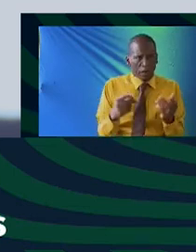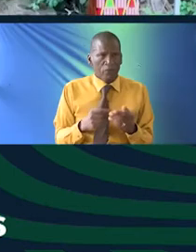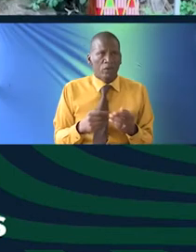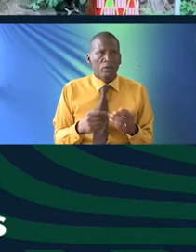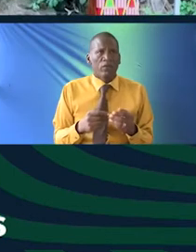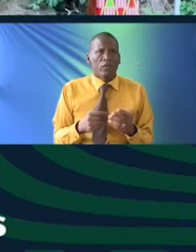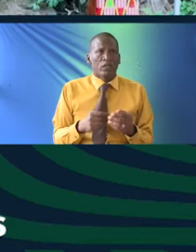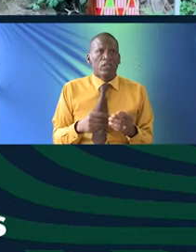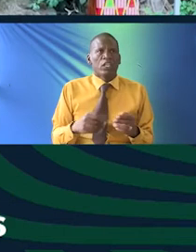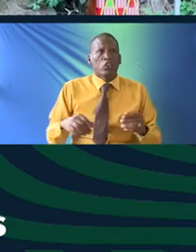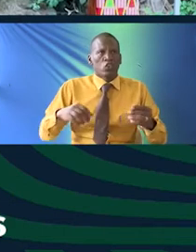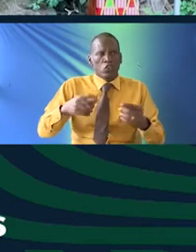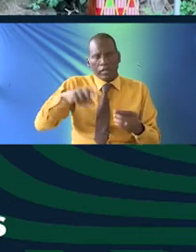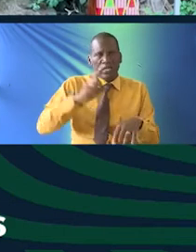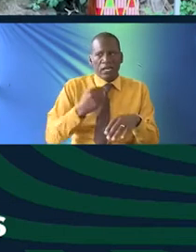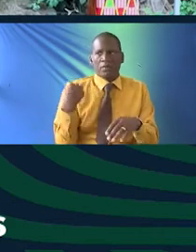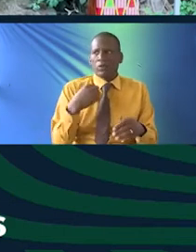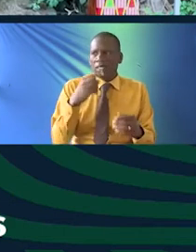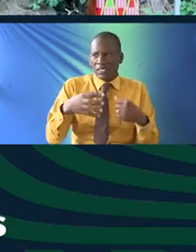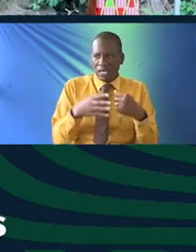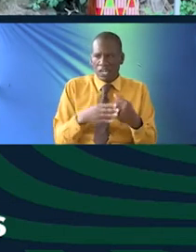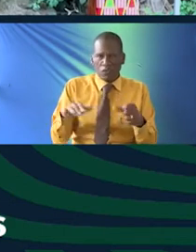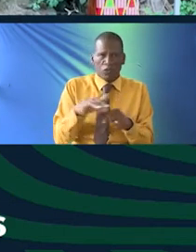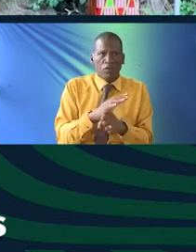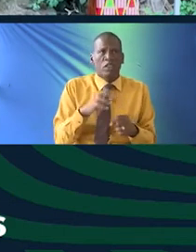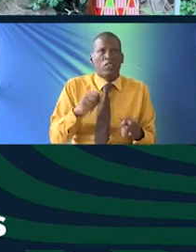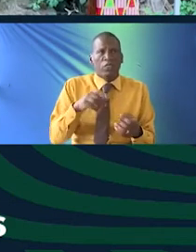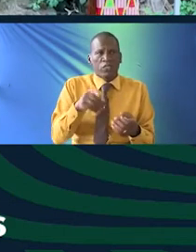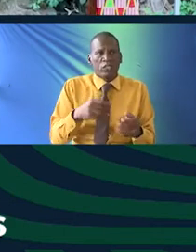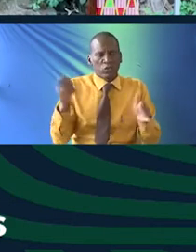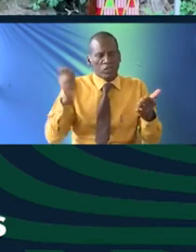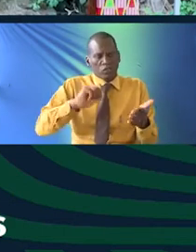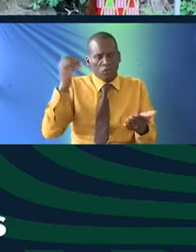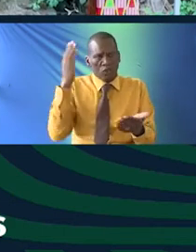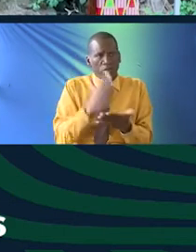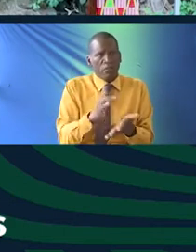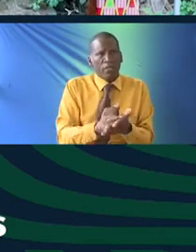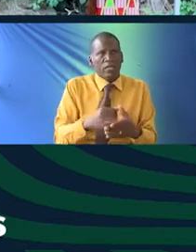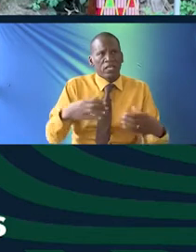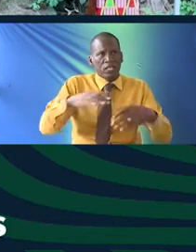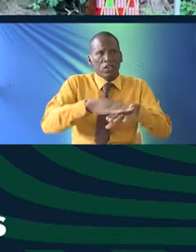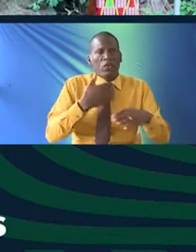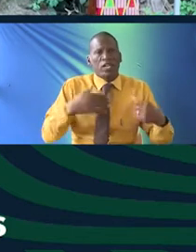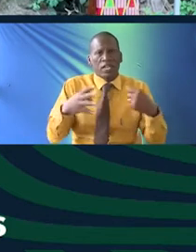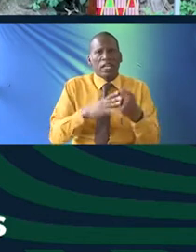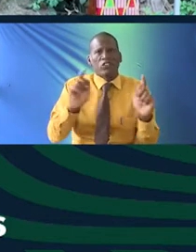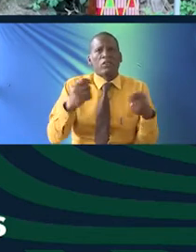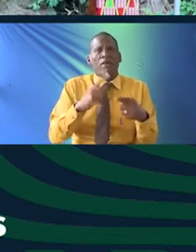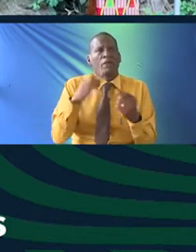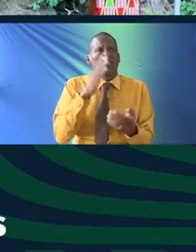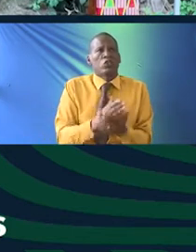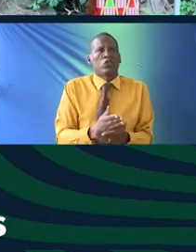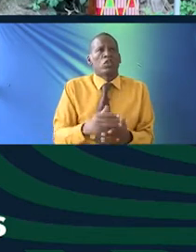in infinite infinite numbers so you'd say Kedamu Yuru and that is now went into record to show that Kikuyu had nine tribes whereas in